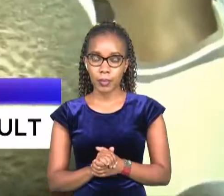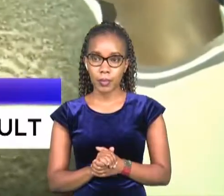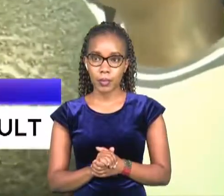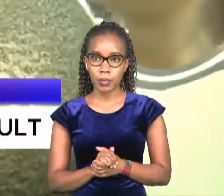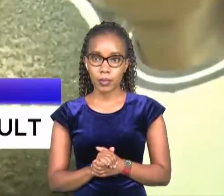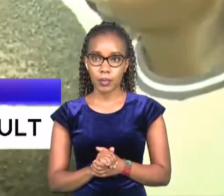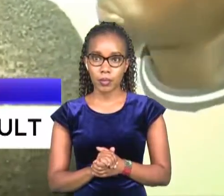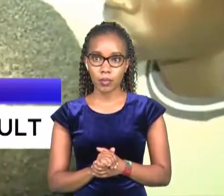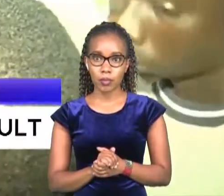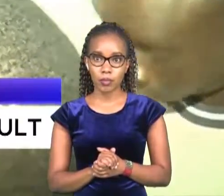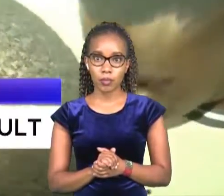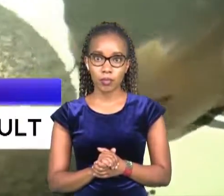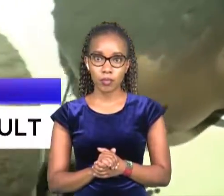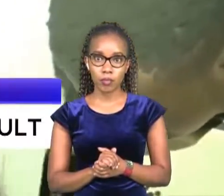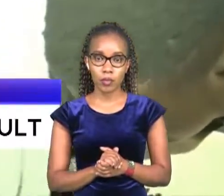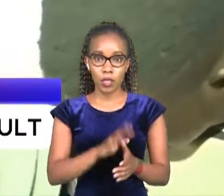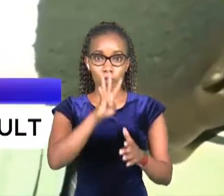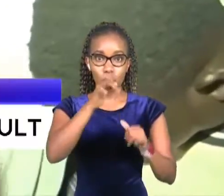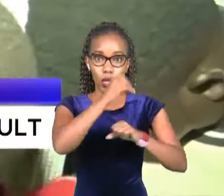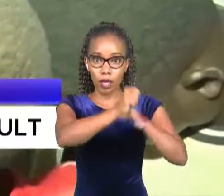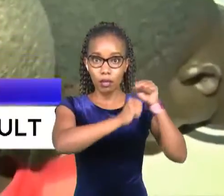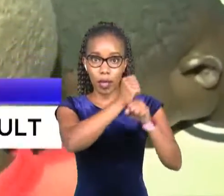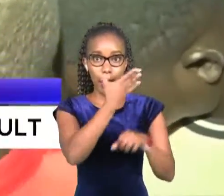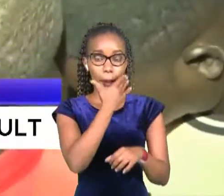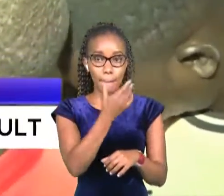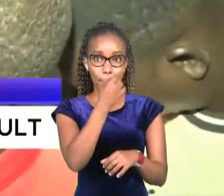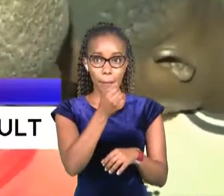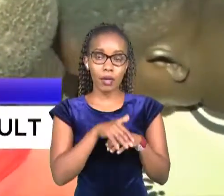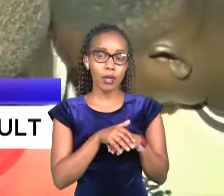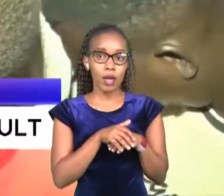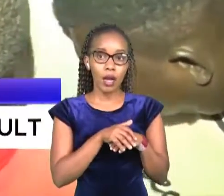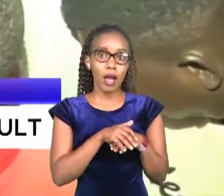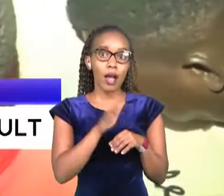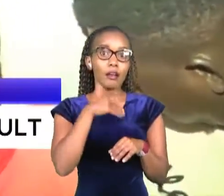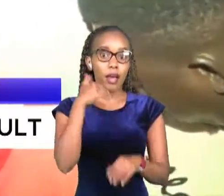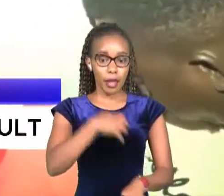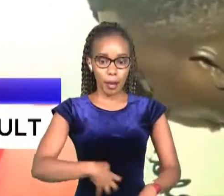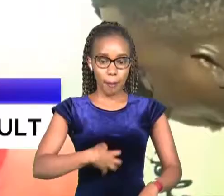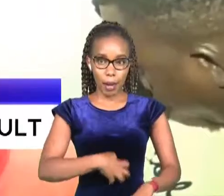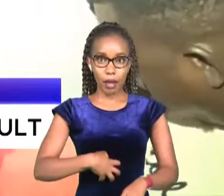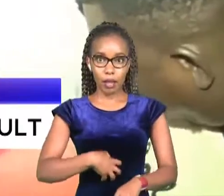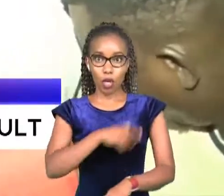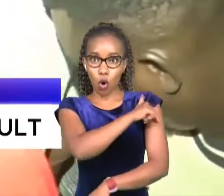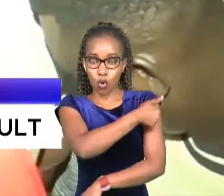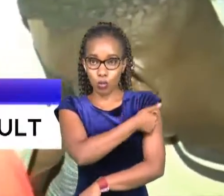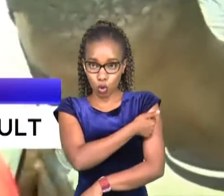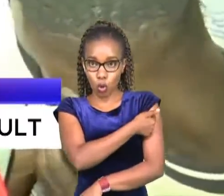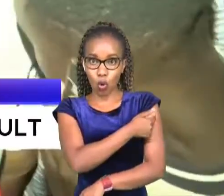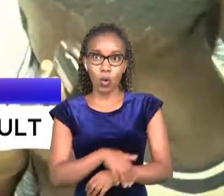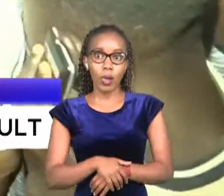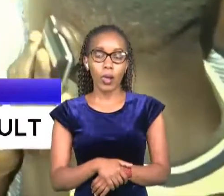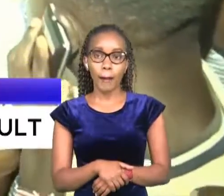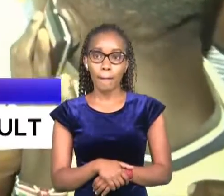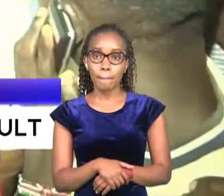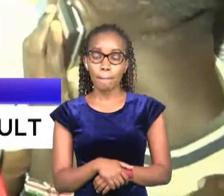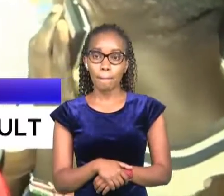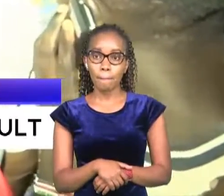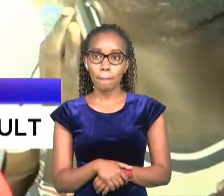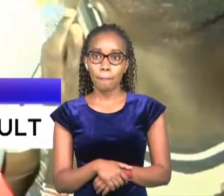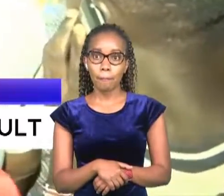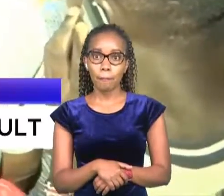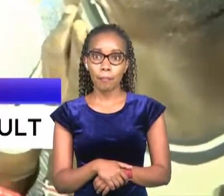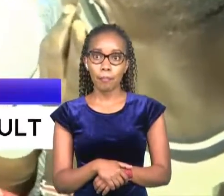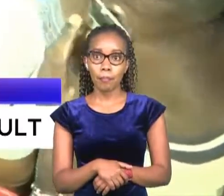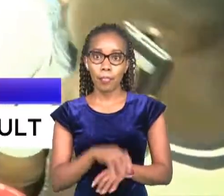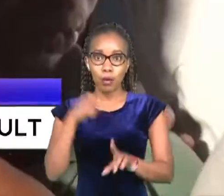gumbao jolla who was 48 years old died upon arrival at malindi general hospital he was katana's uncle kills